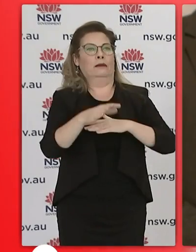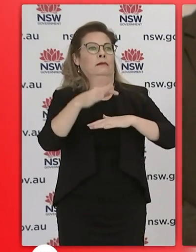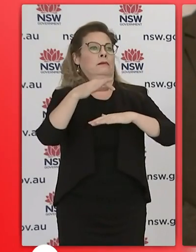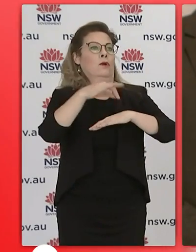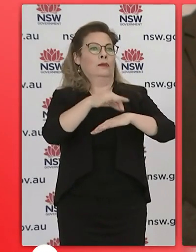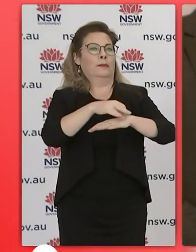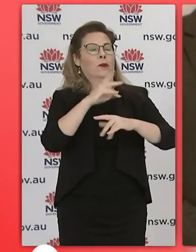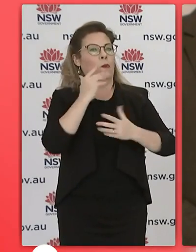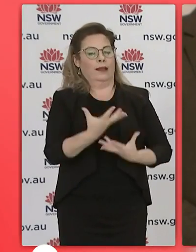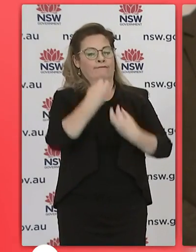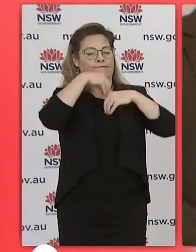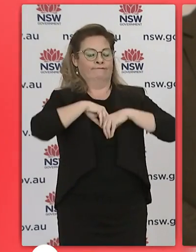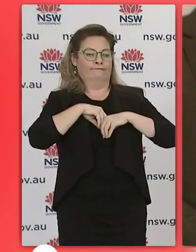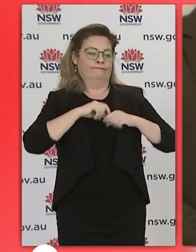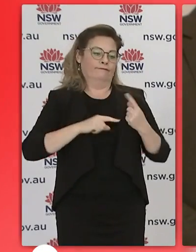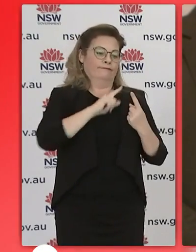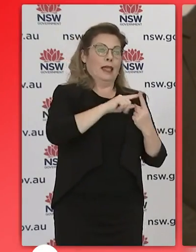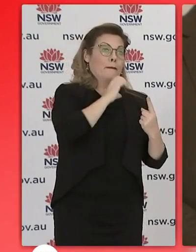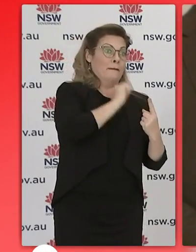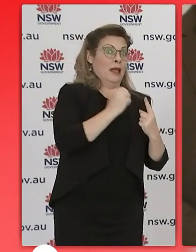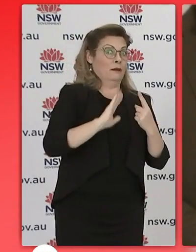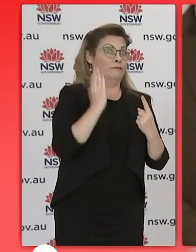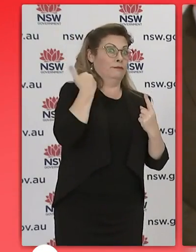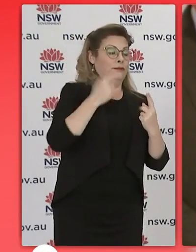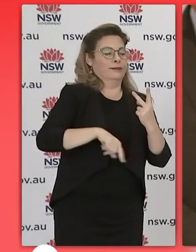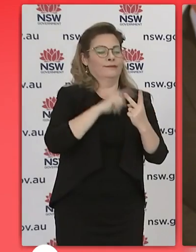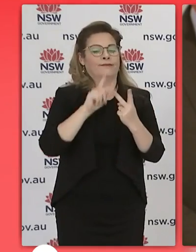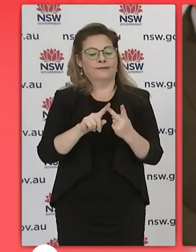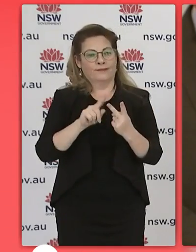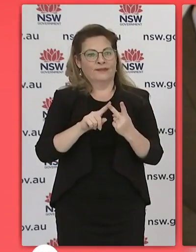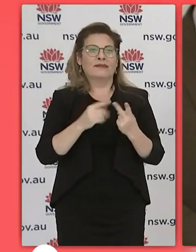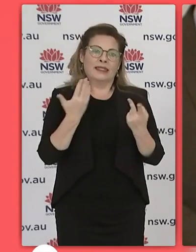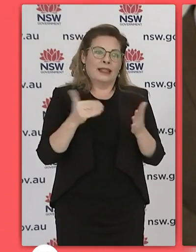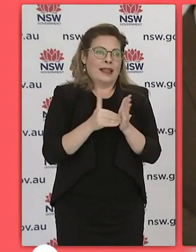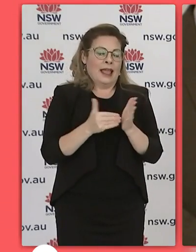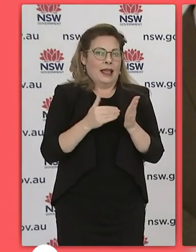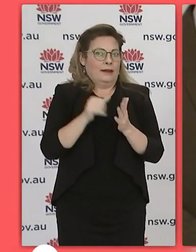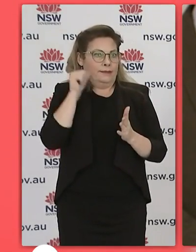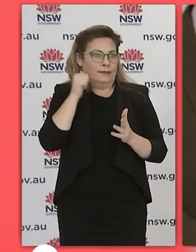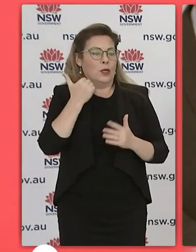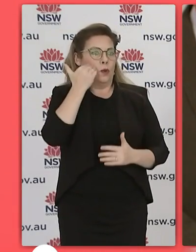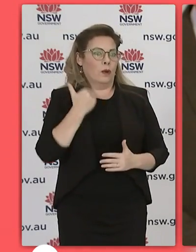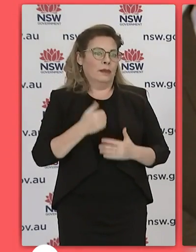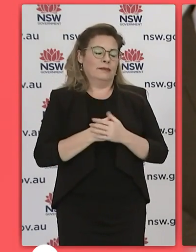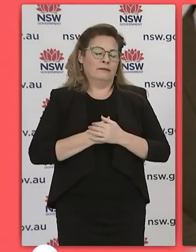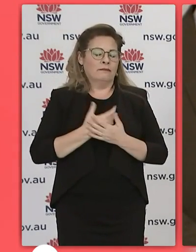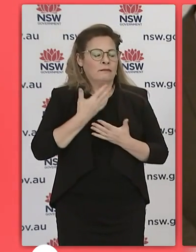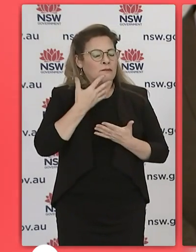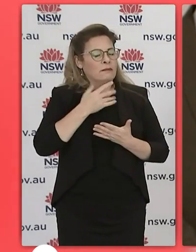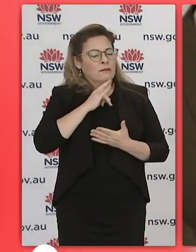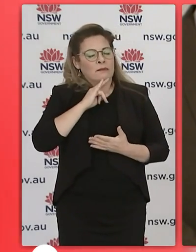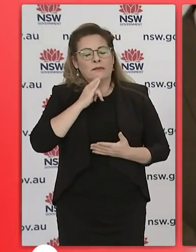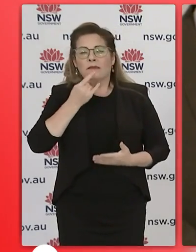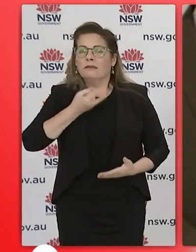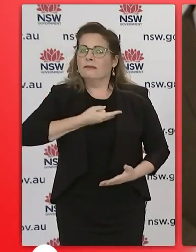of august can i personally extend my sincere sympathies to her loved ones it must be a very challenging